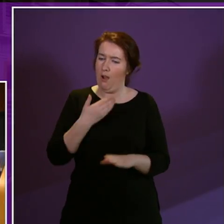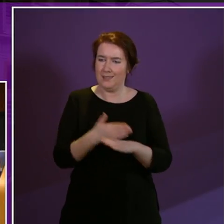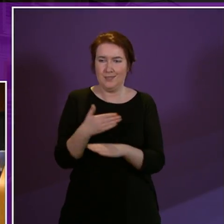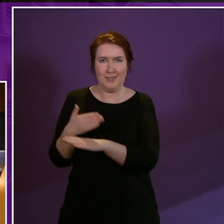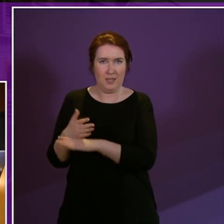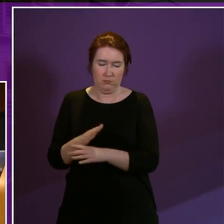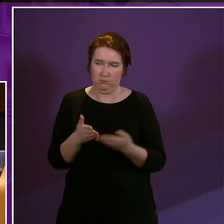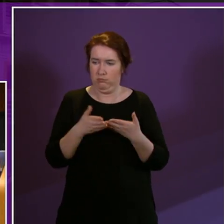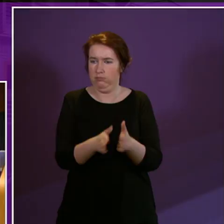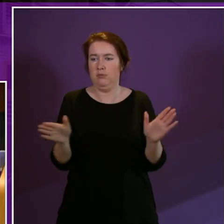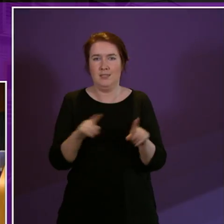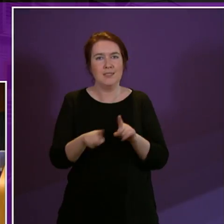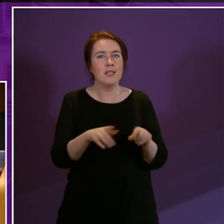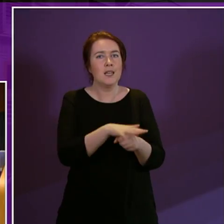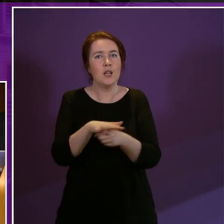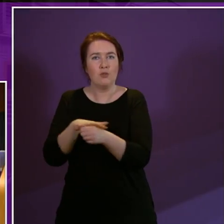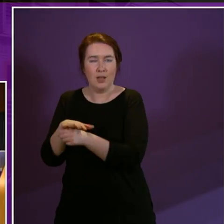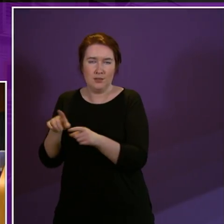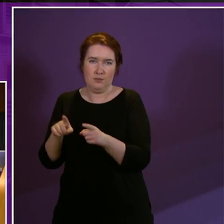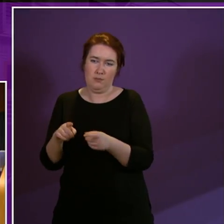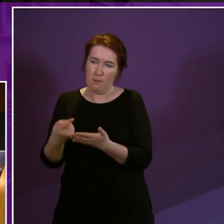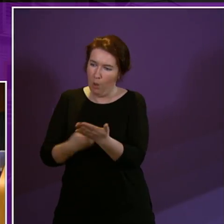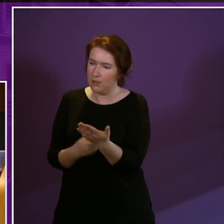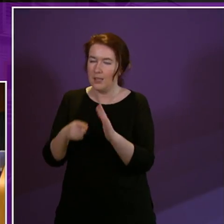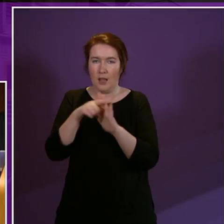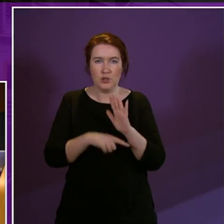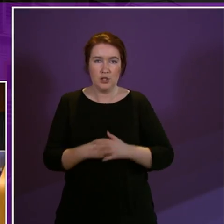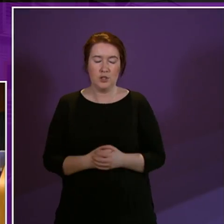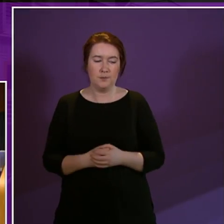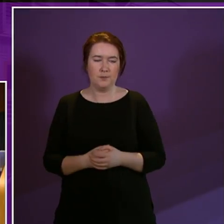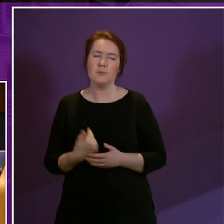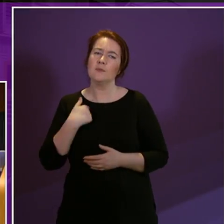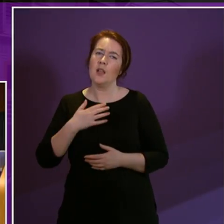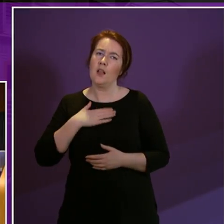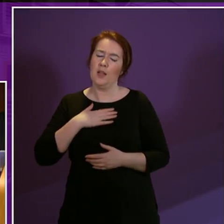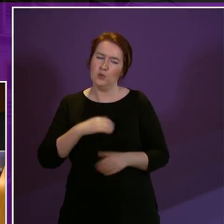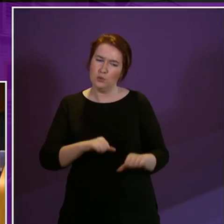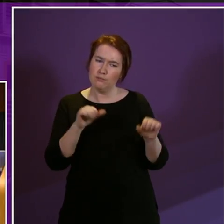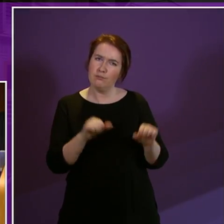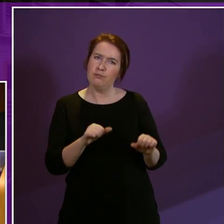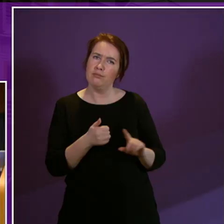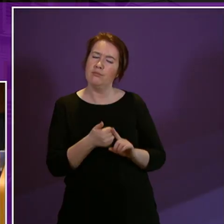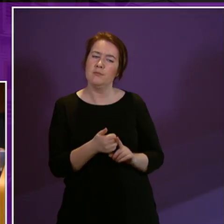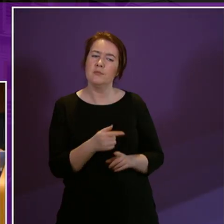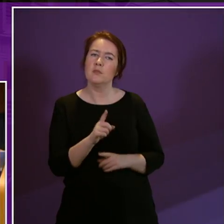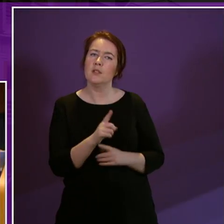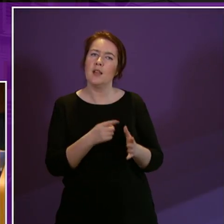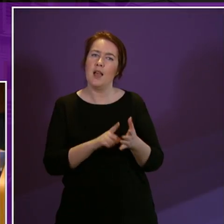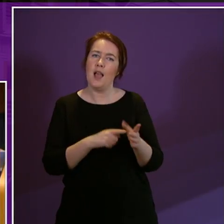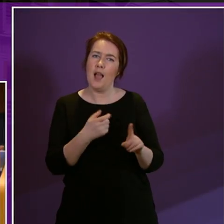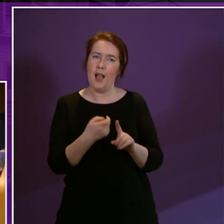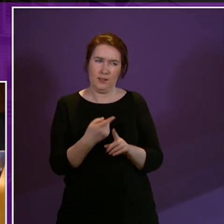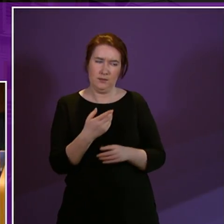a whole range of policy and legislation I want to endorse what Alec